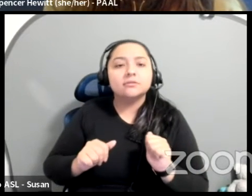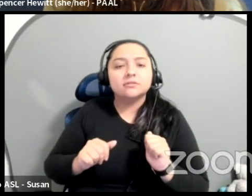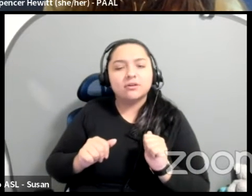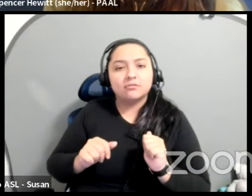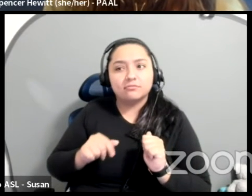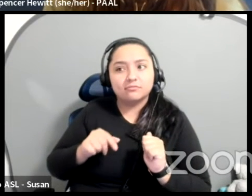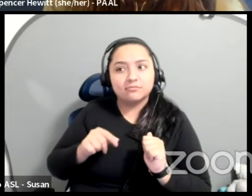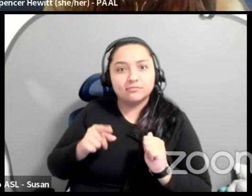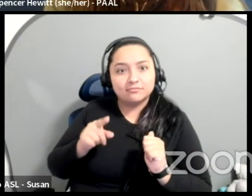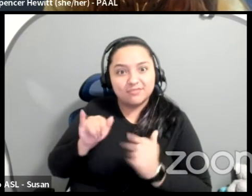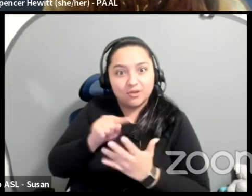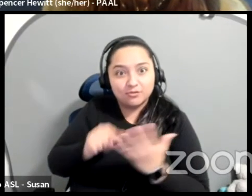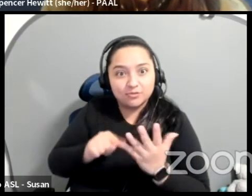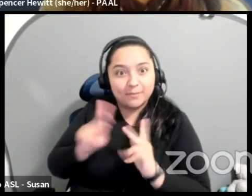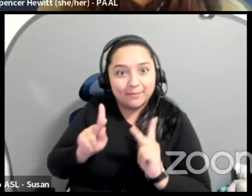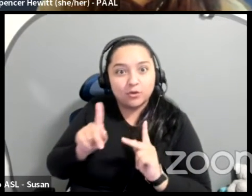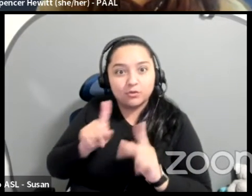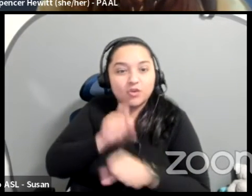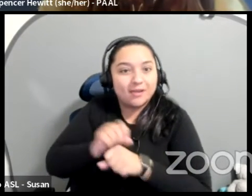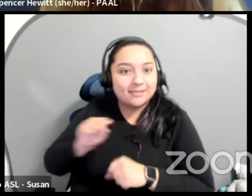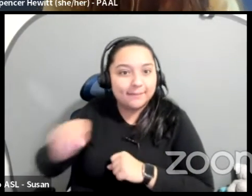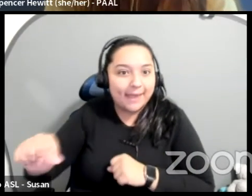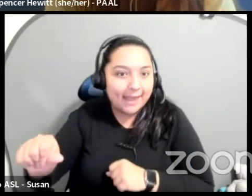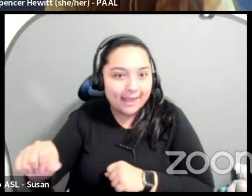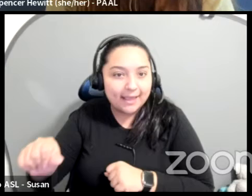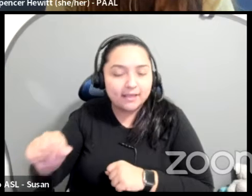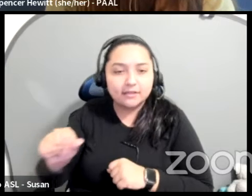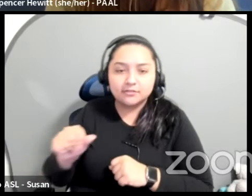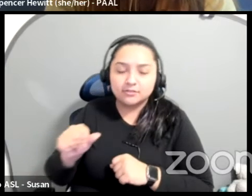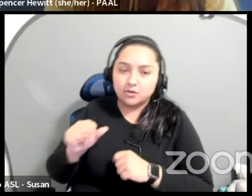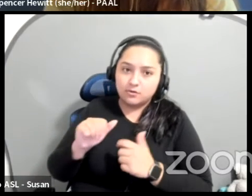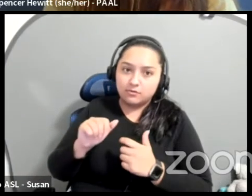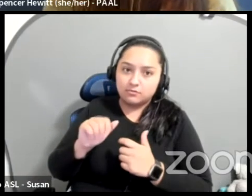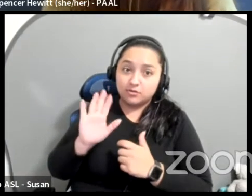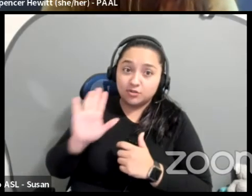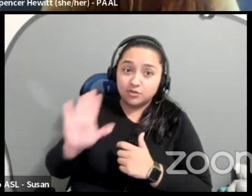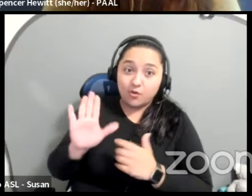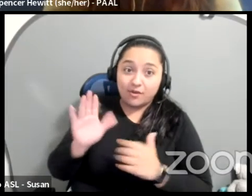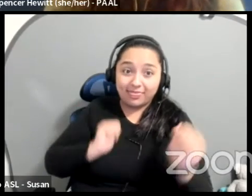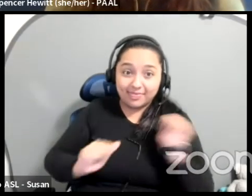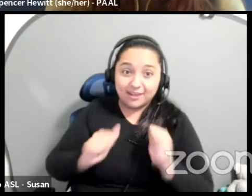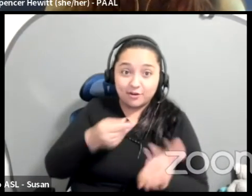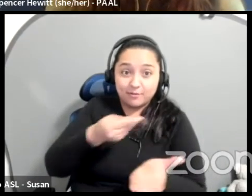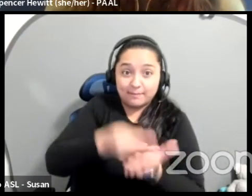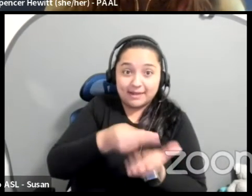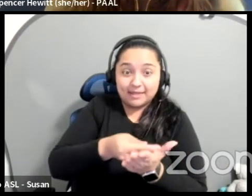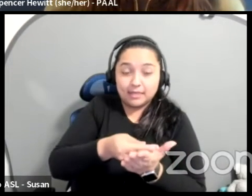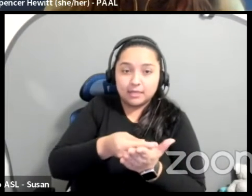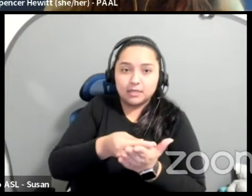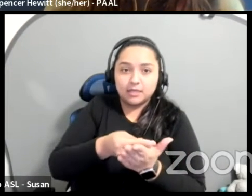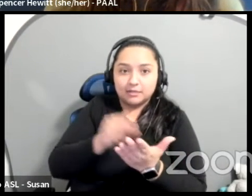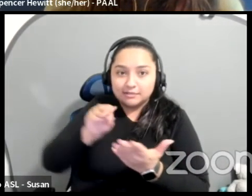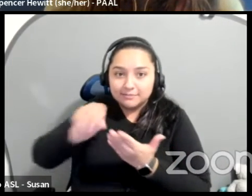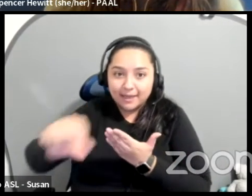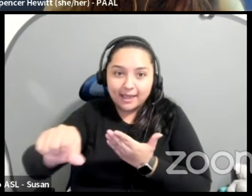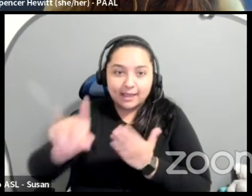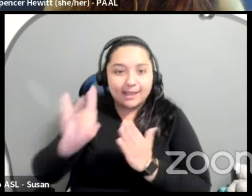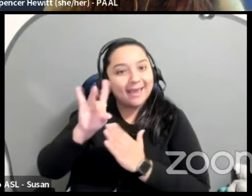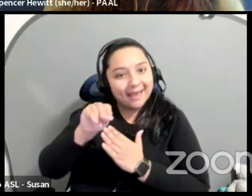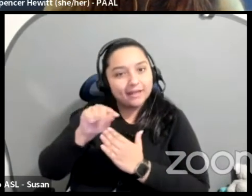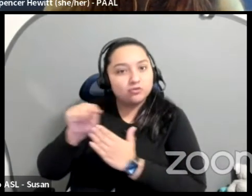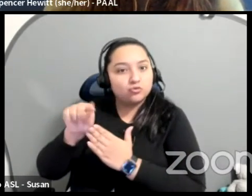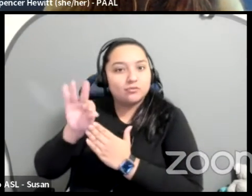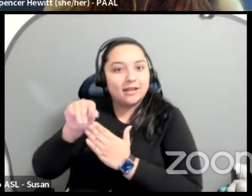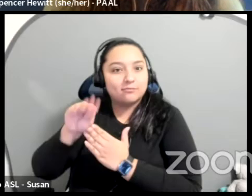like, you know, I'm literally talking about the, where your theater money is going is 80 to 90% white creatives. How is that supporting your